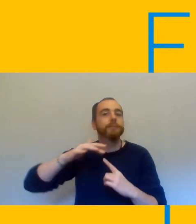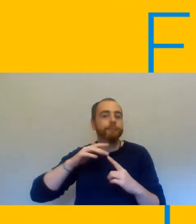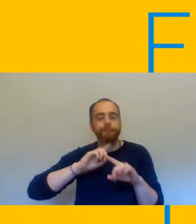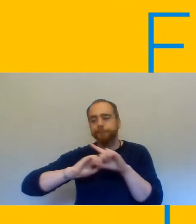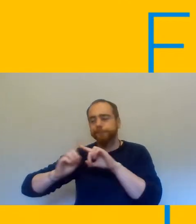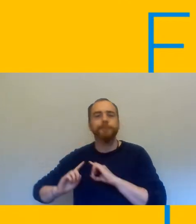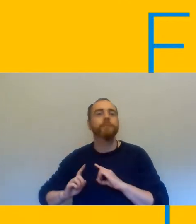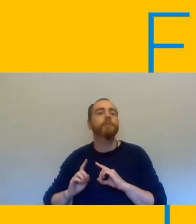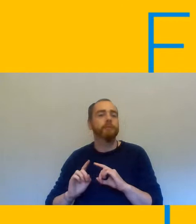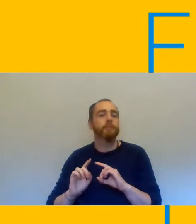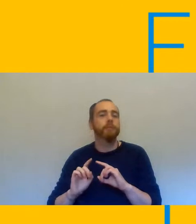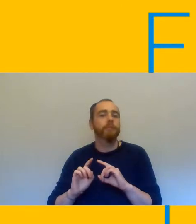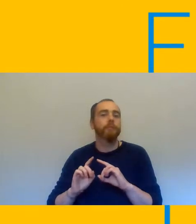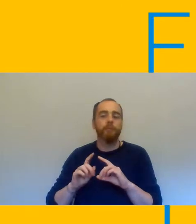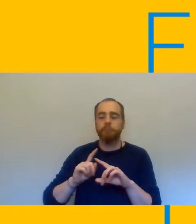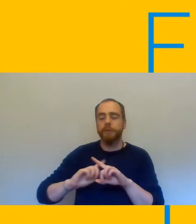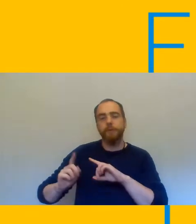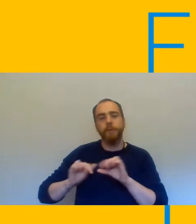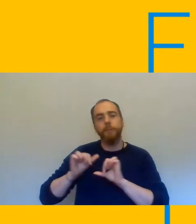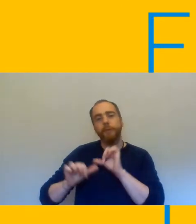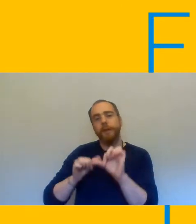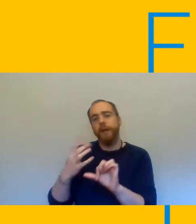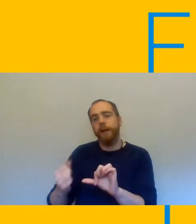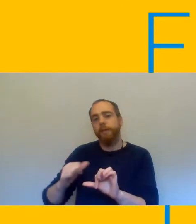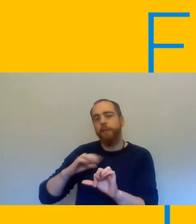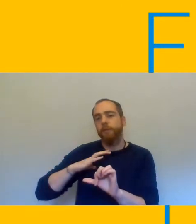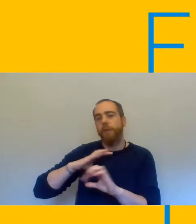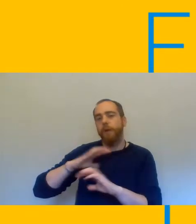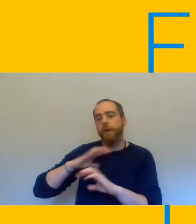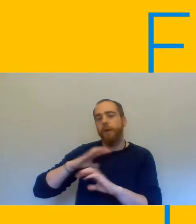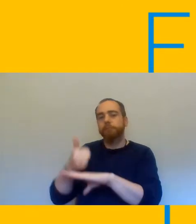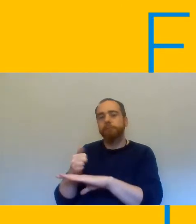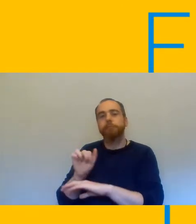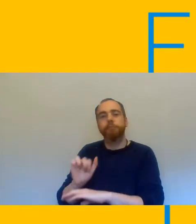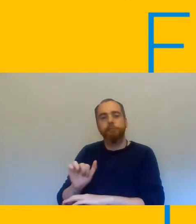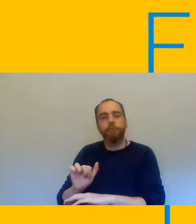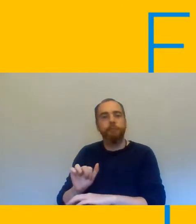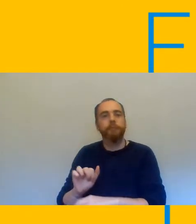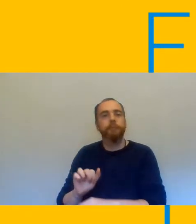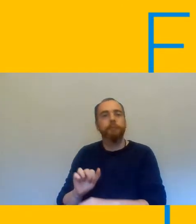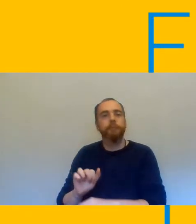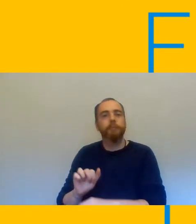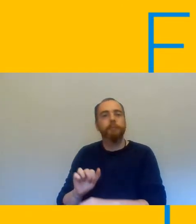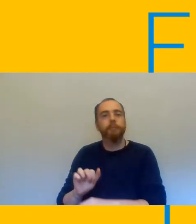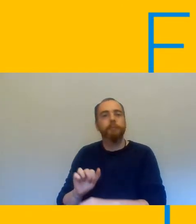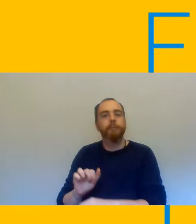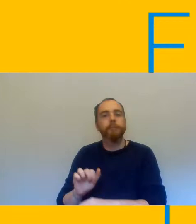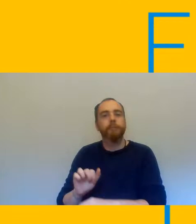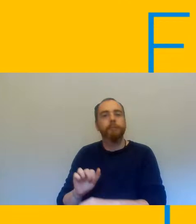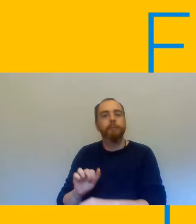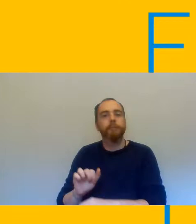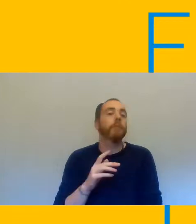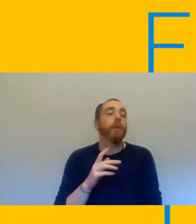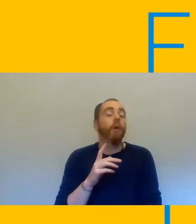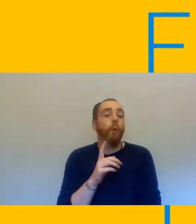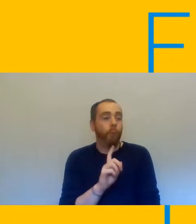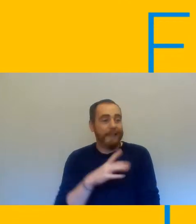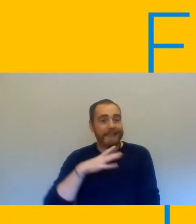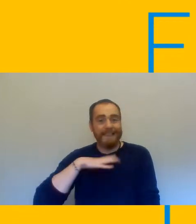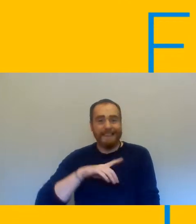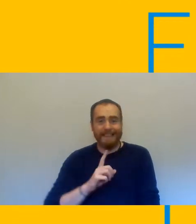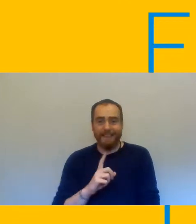other procedures that will support where we are at this stage so um what we're calling for at the moment